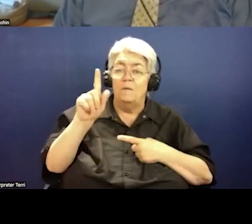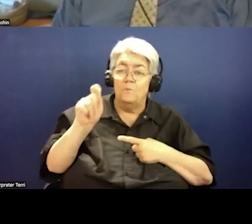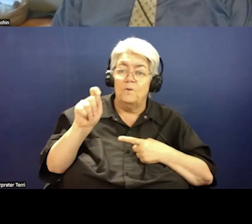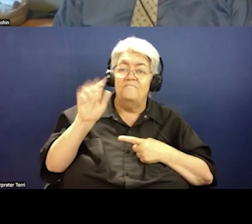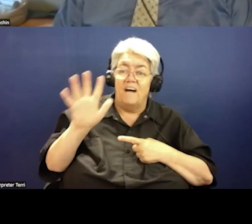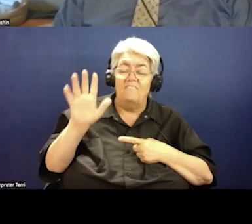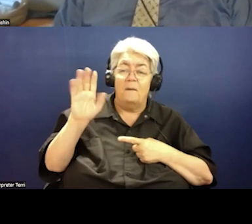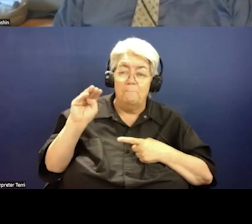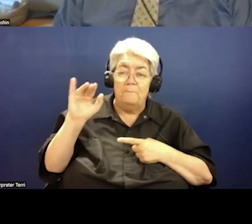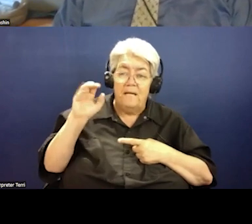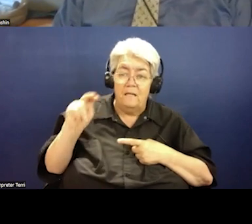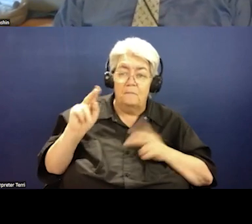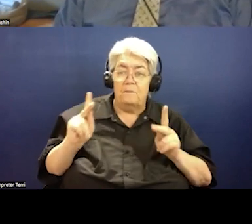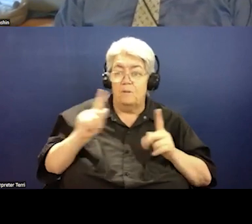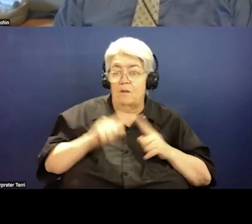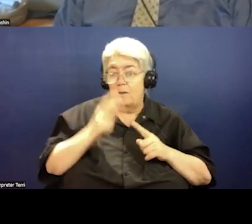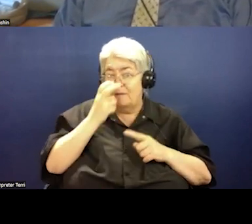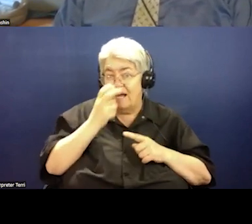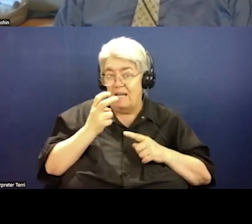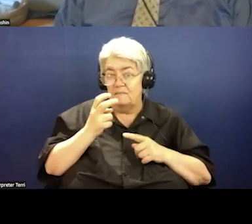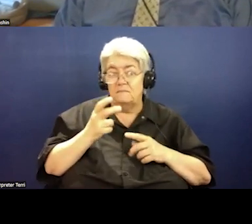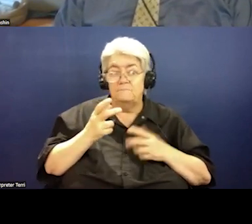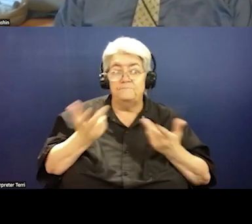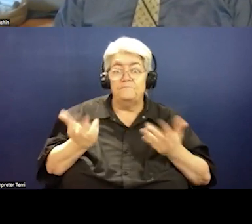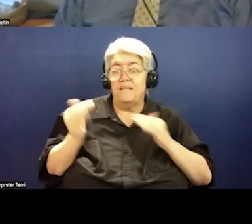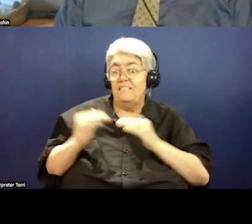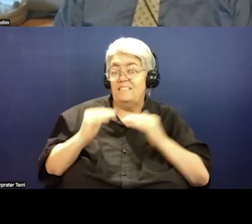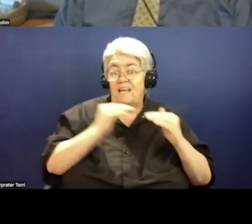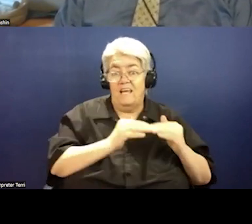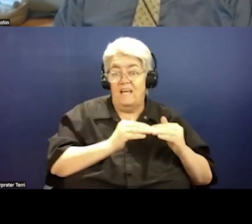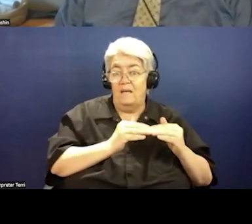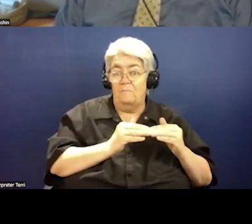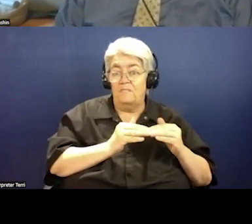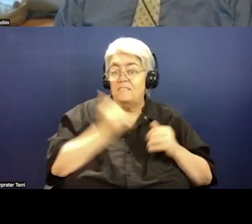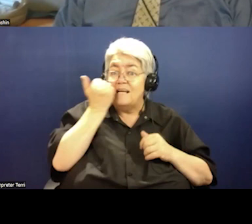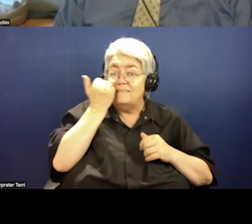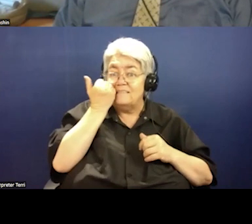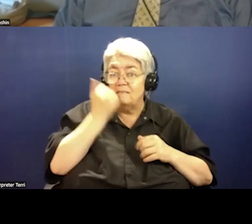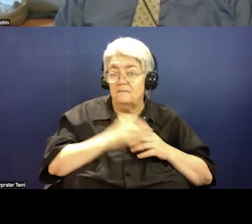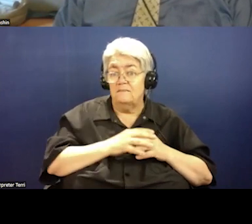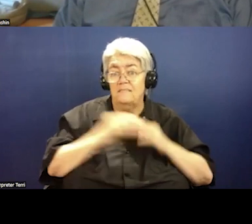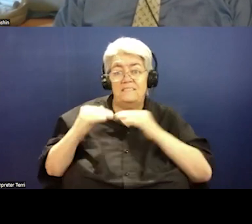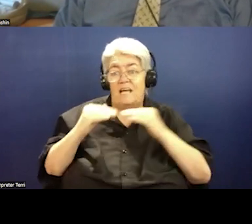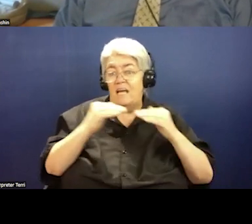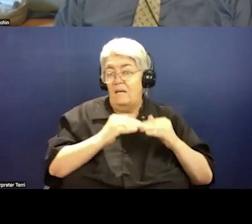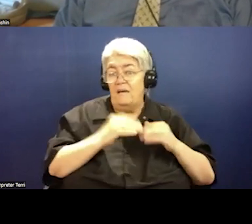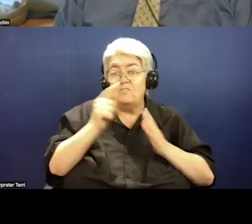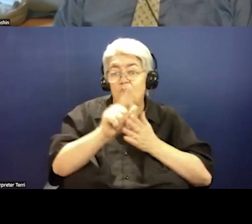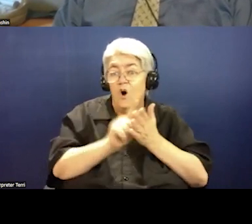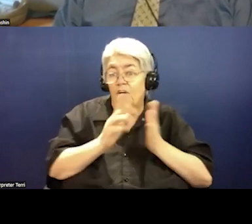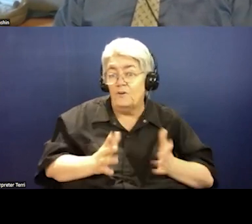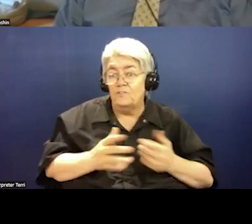Americans who are blind. That's as many Americans as there are dentists or lawyers. That common.